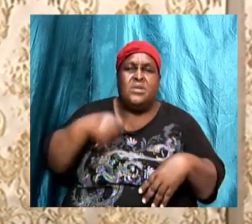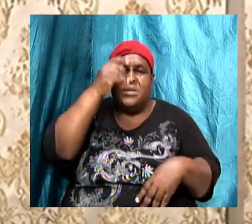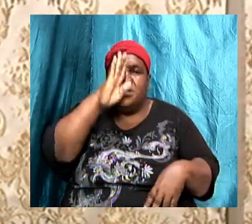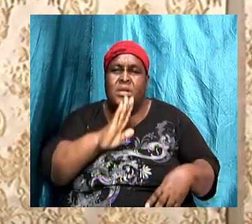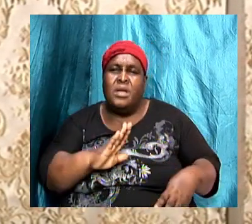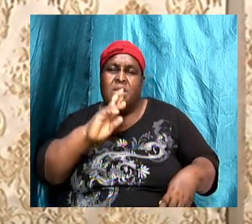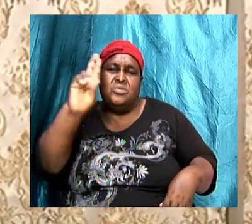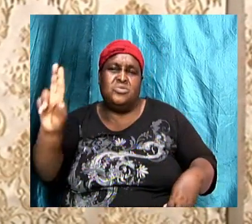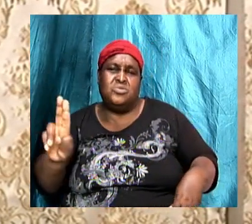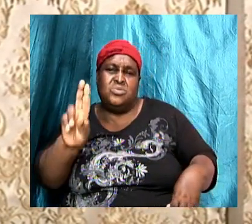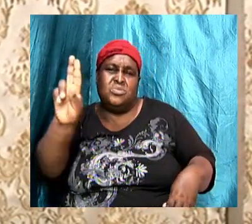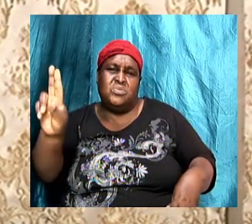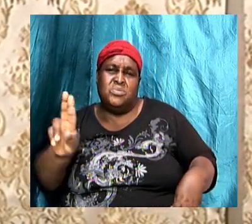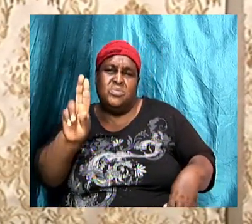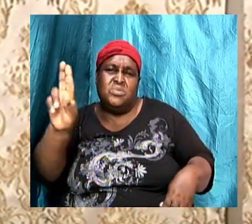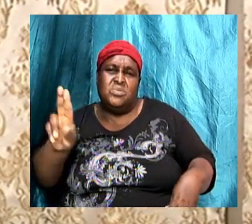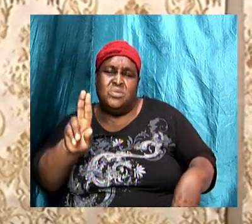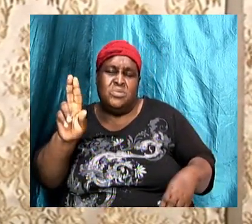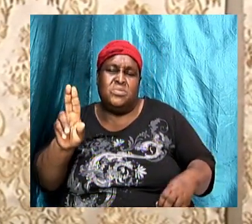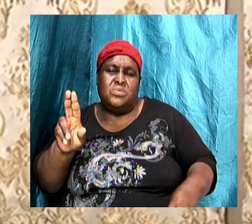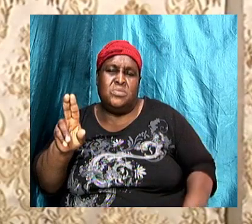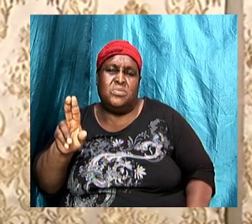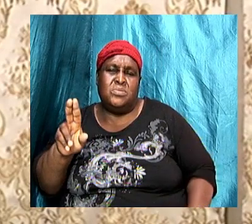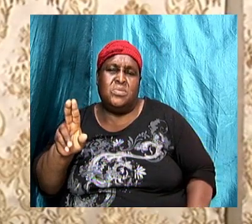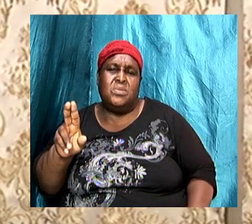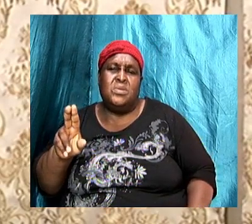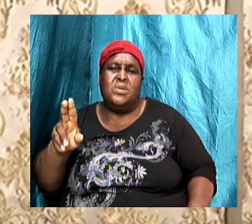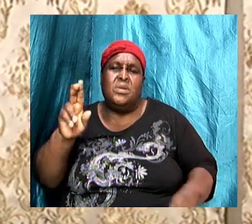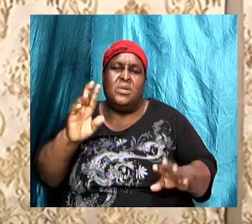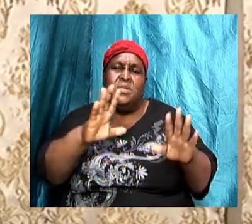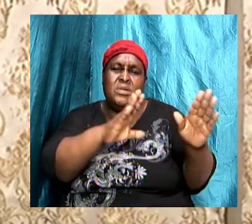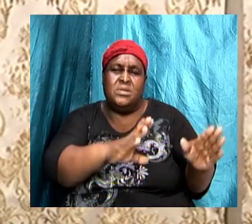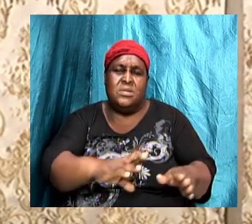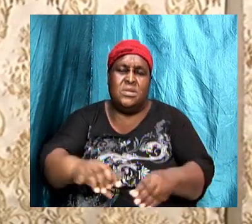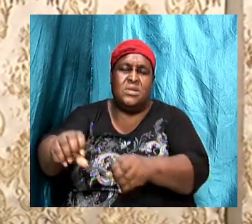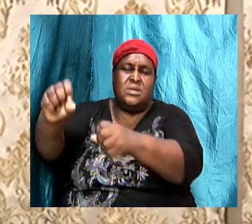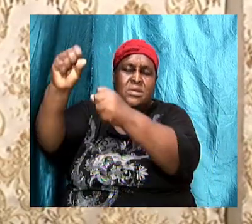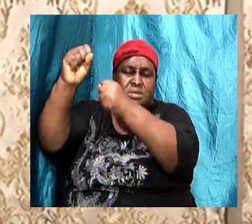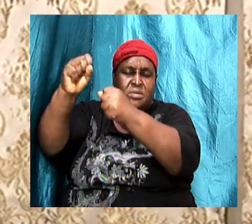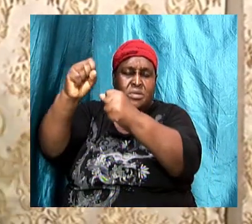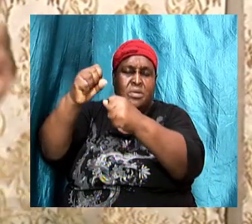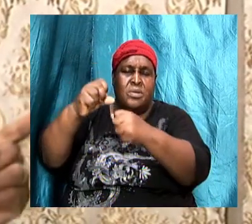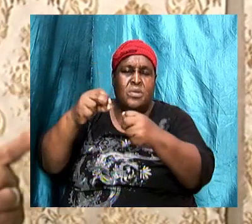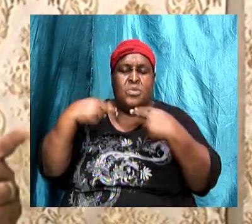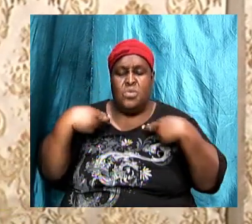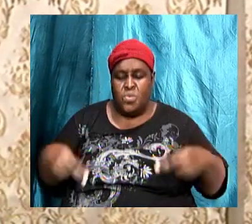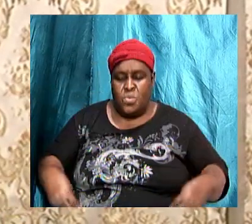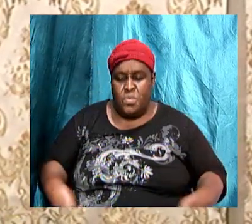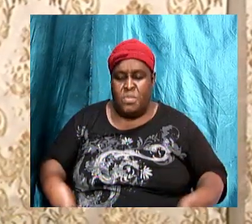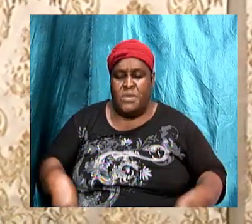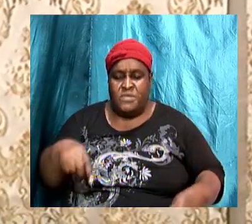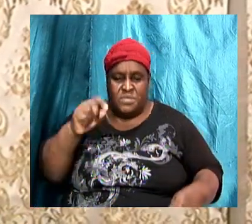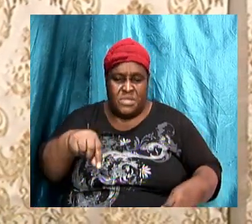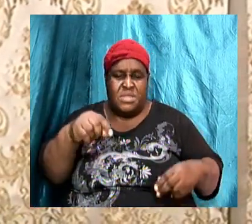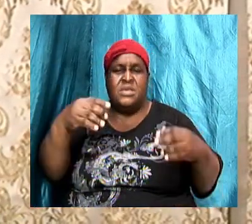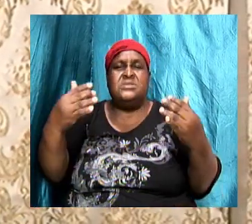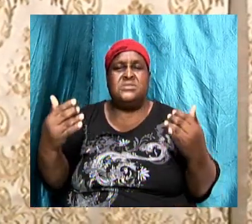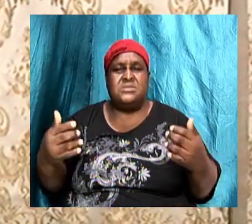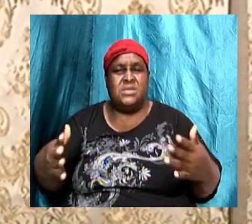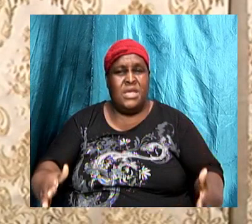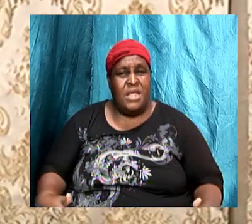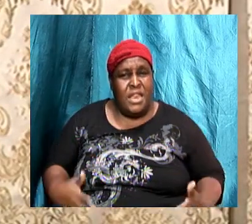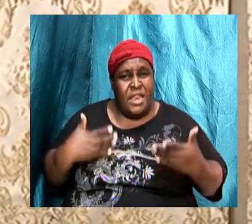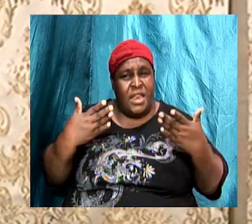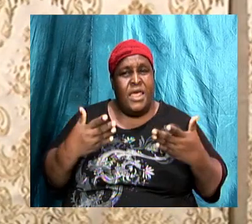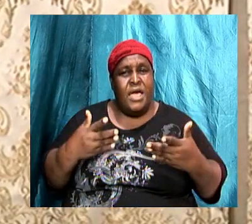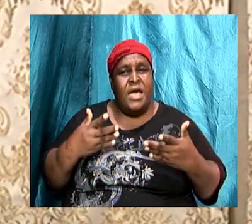that transport humankind from this life into the other. Outside